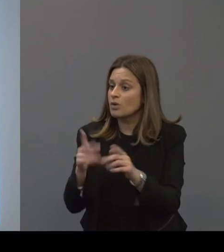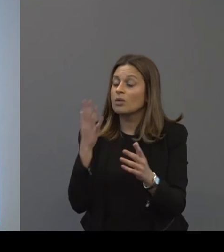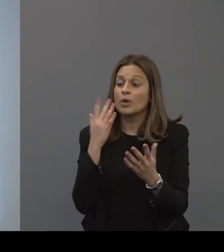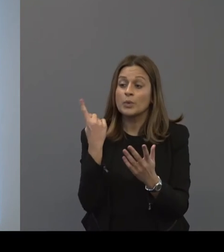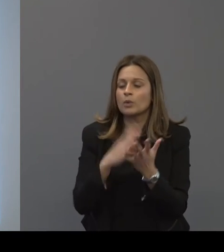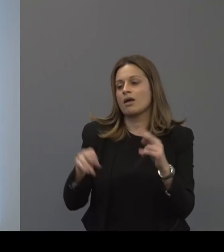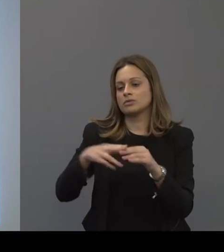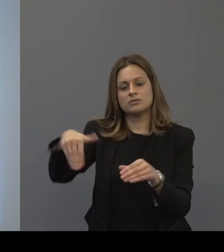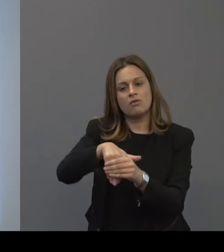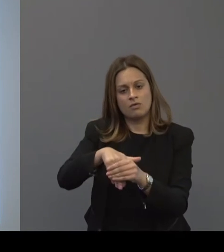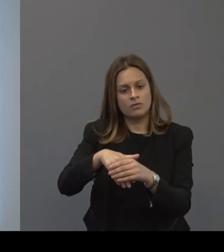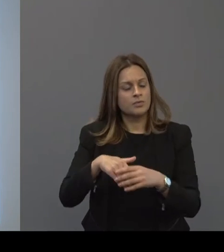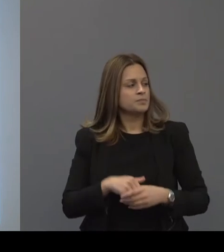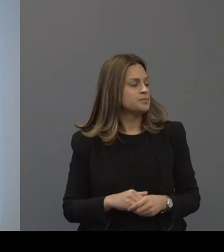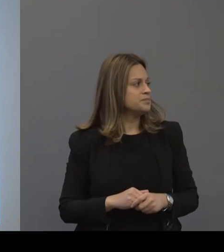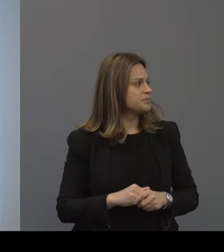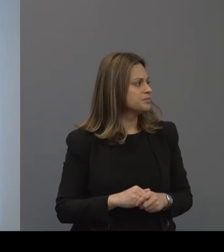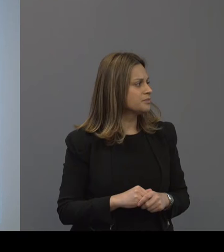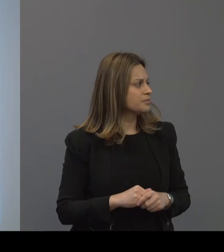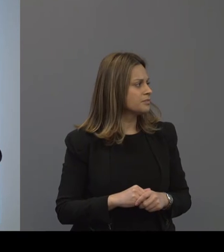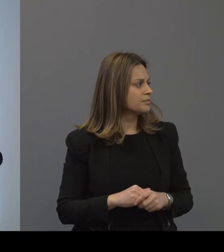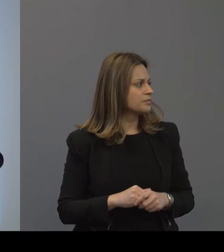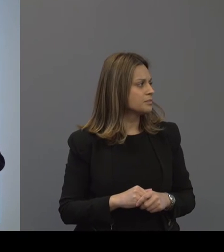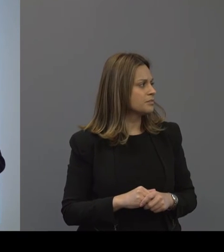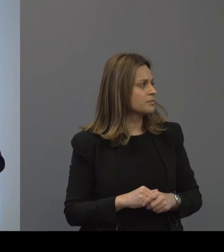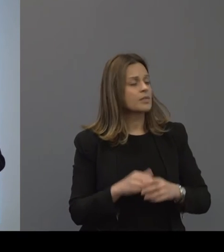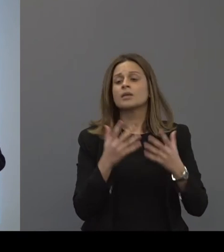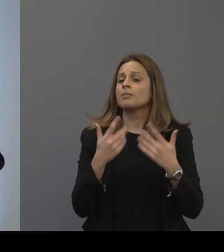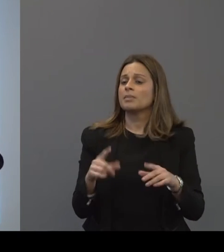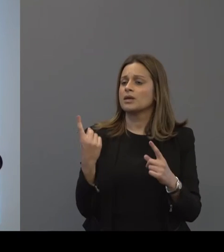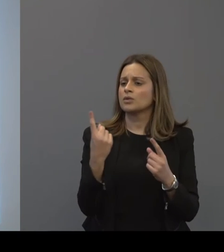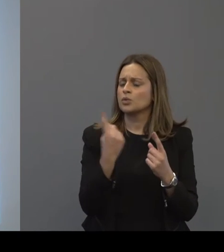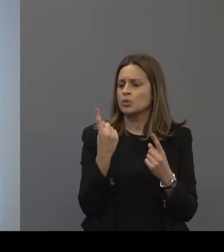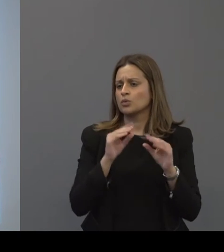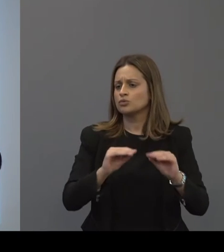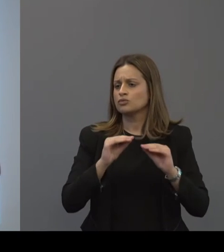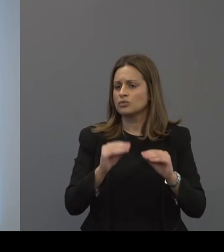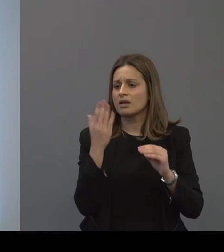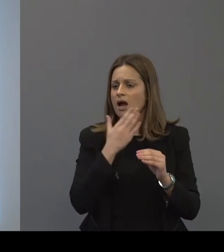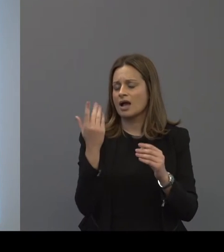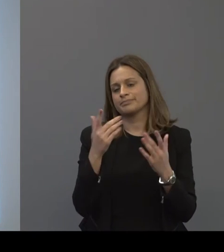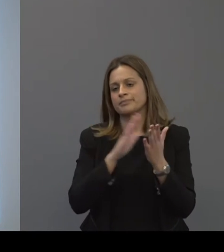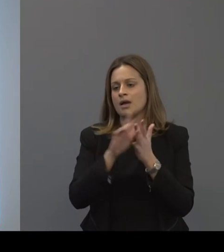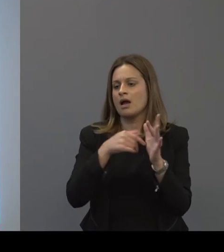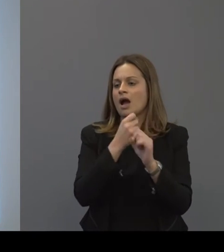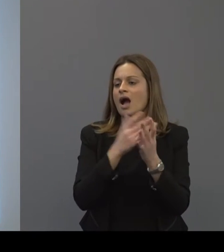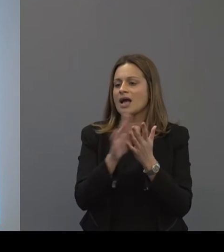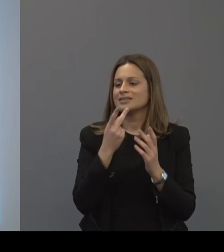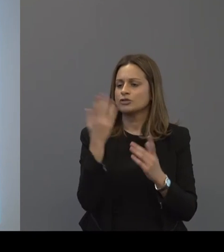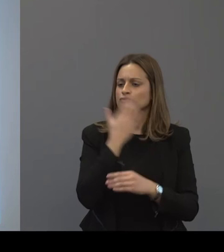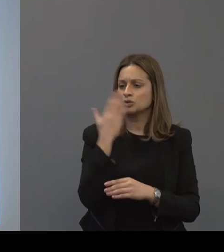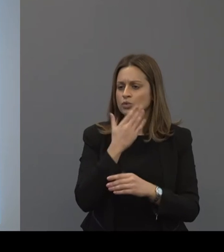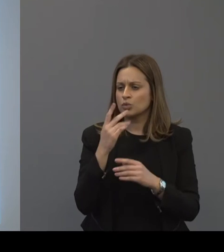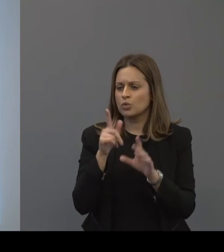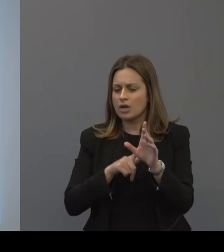involved. We also have done some work with training high school students to train the younger kids.